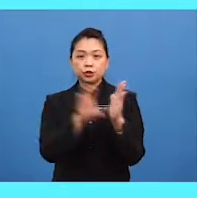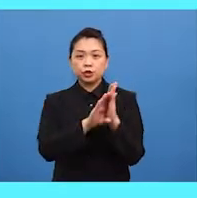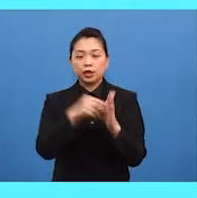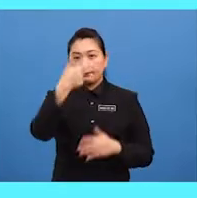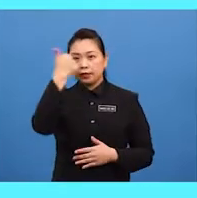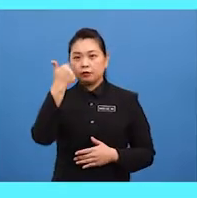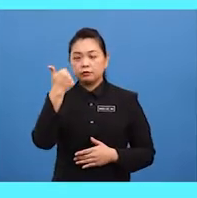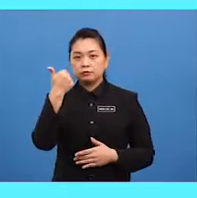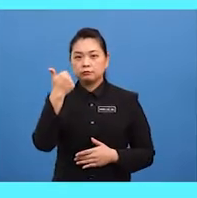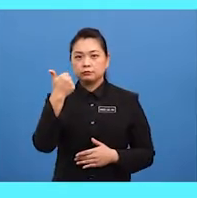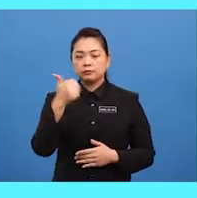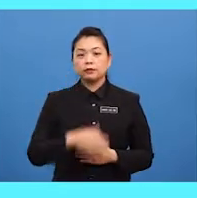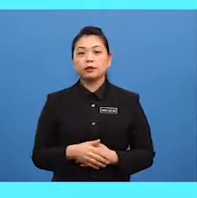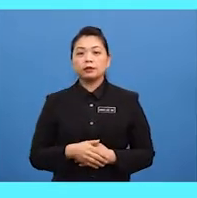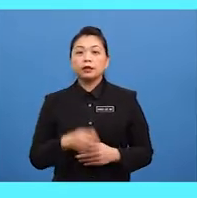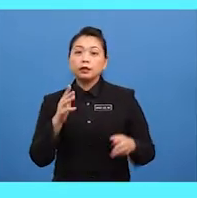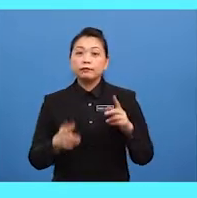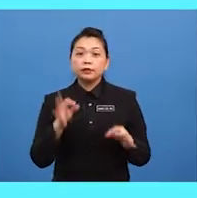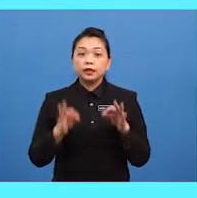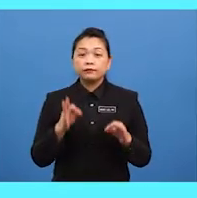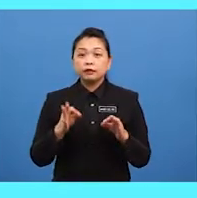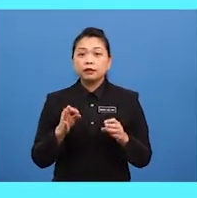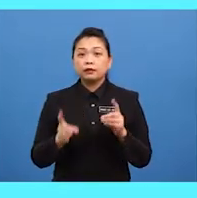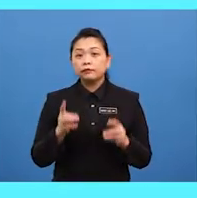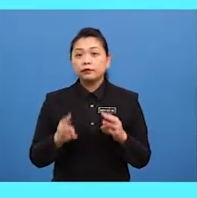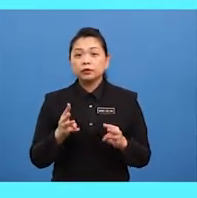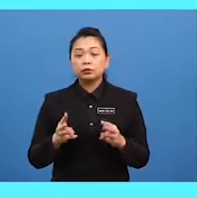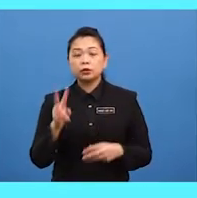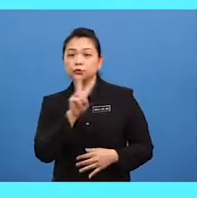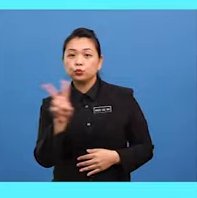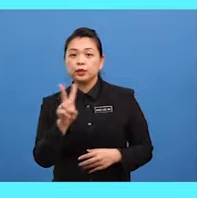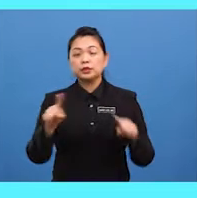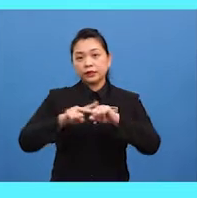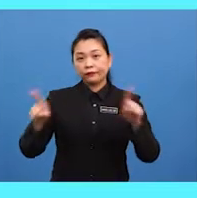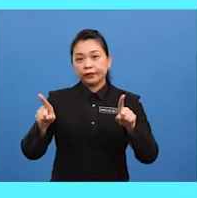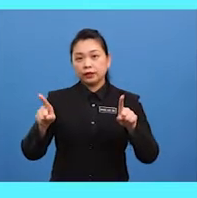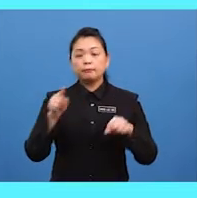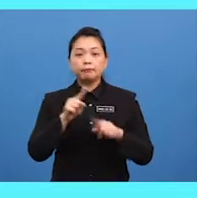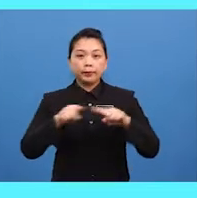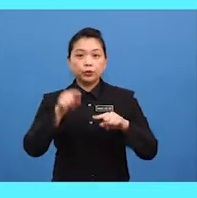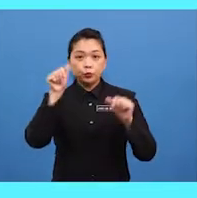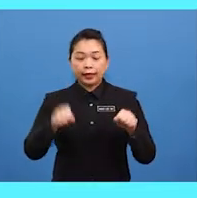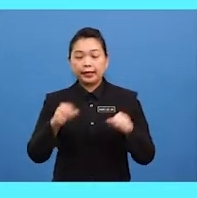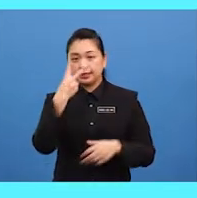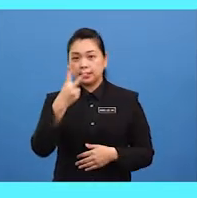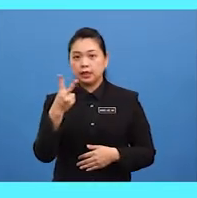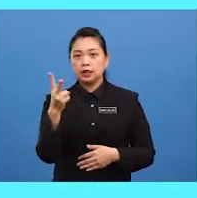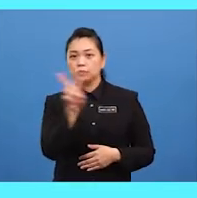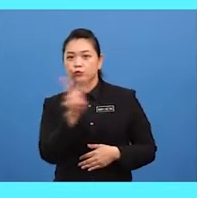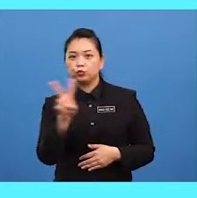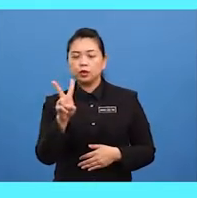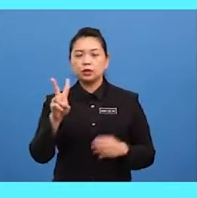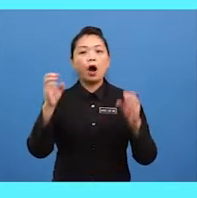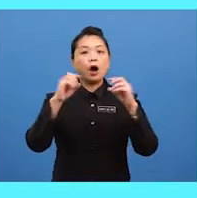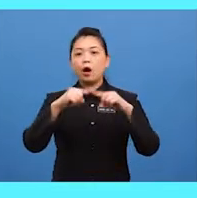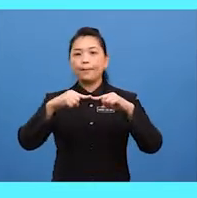even though the two men are almost similar in height you can see that they are totally opposite